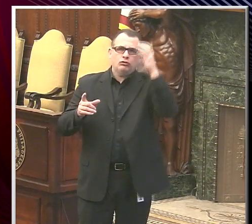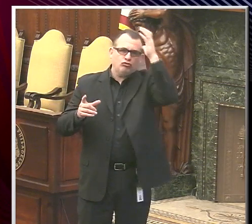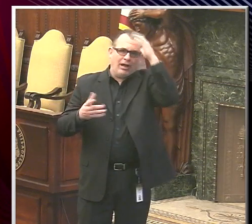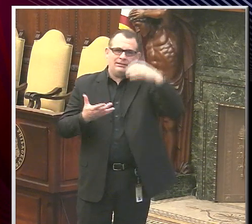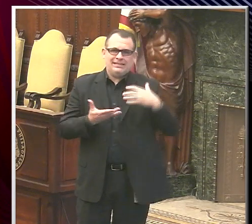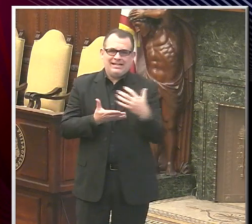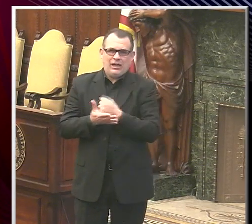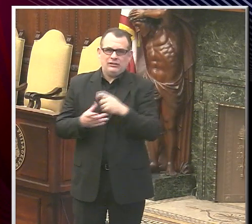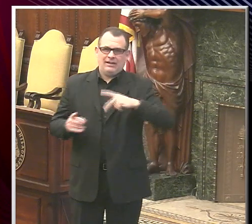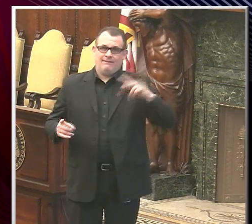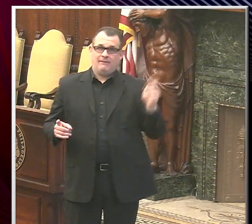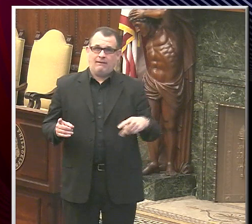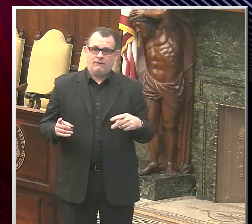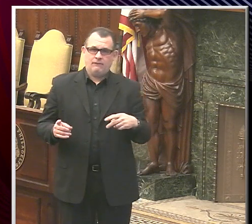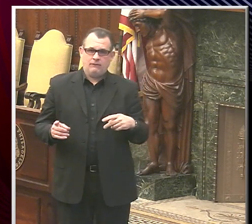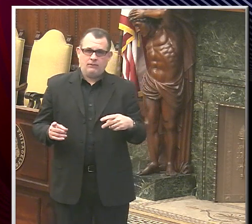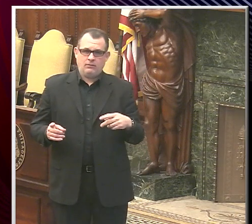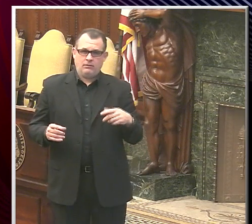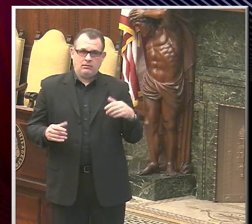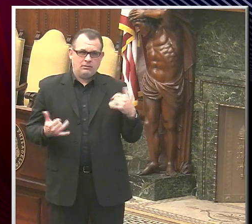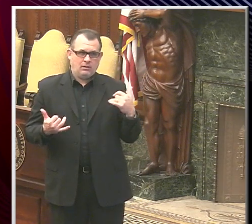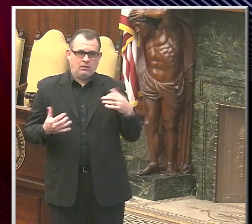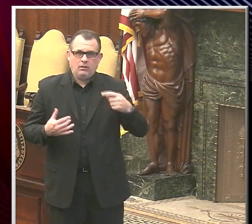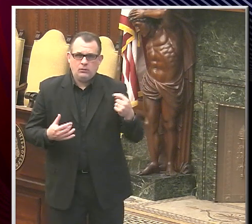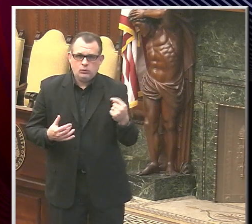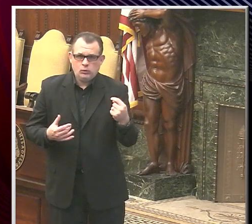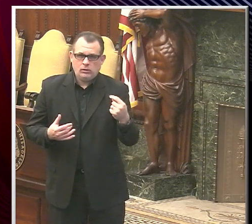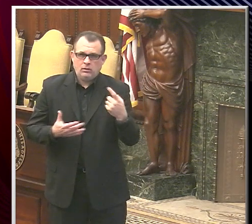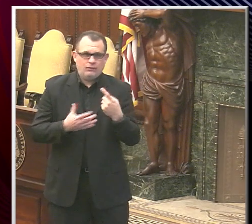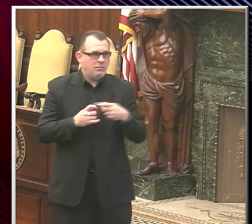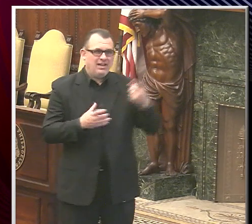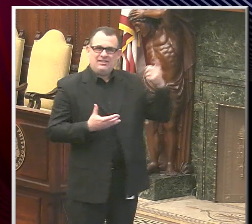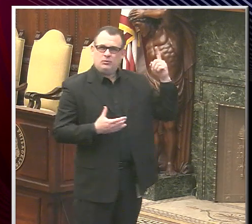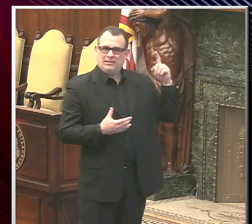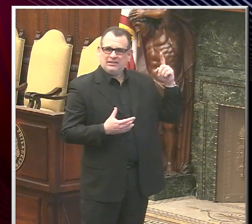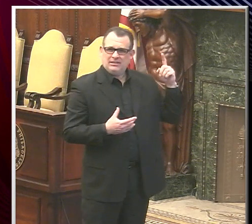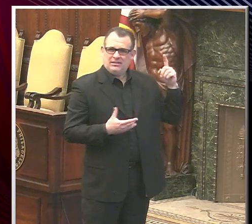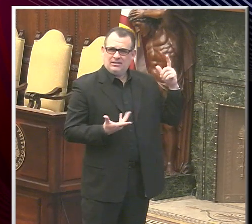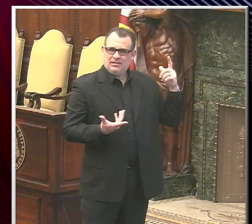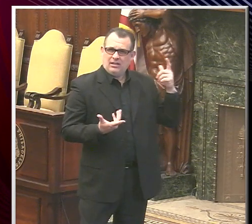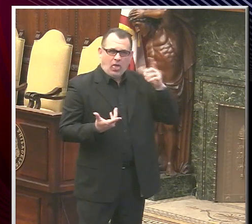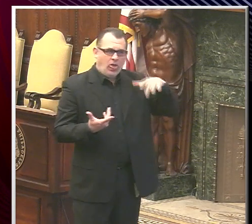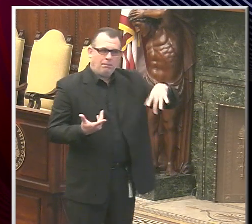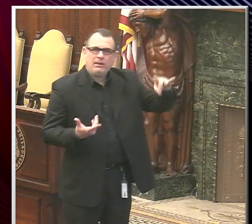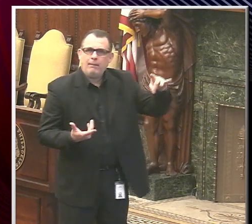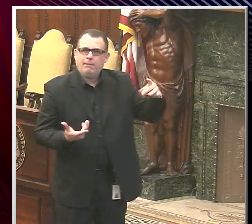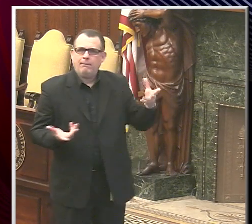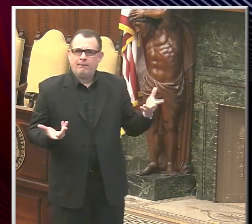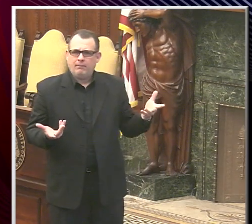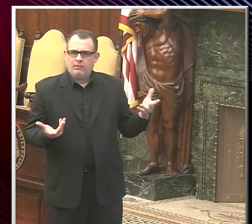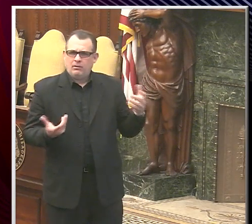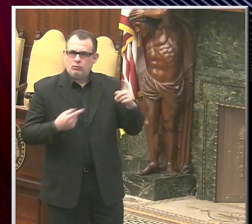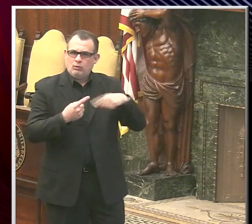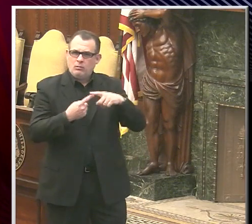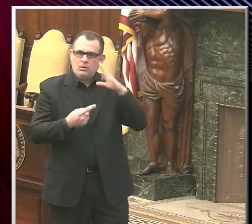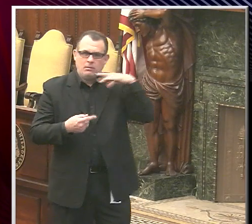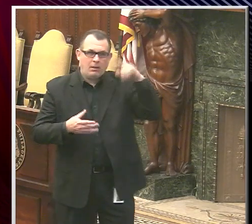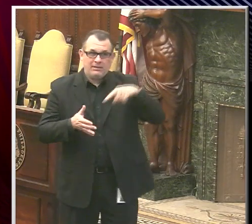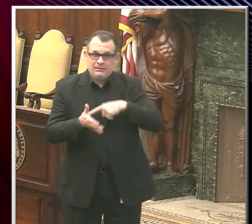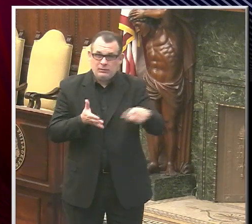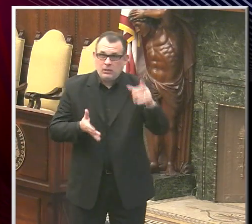that was Monday and Tuesday from last week. Martin picked up. Is there a time frame expected to be picked up this week?